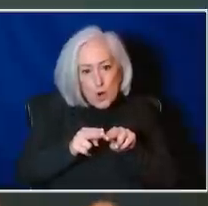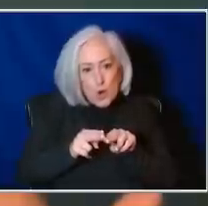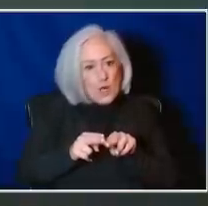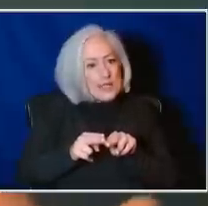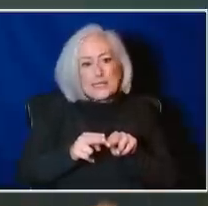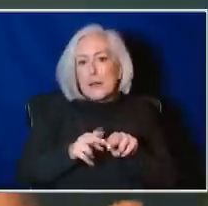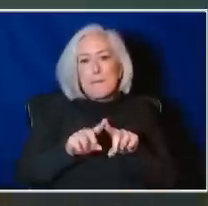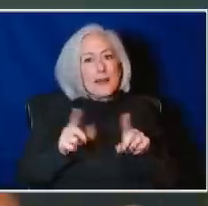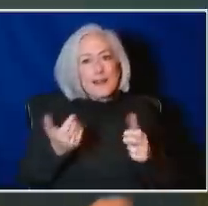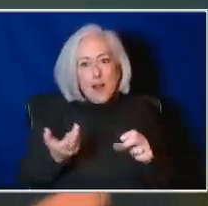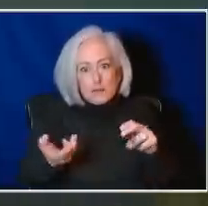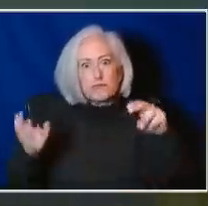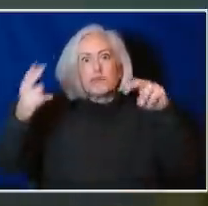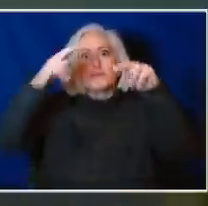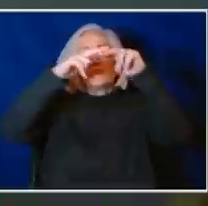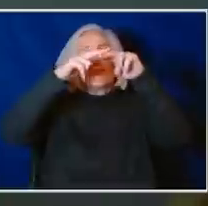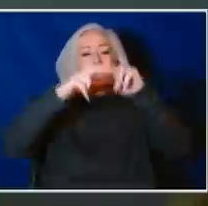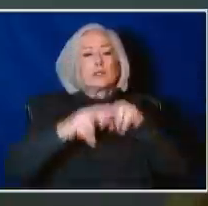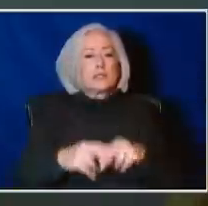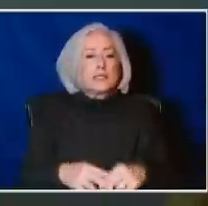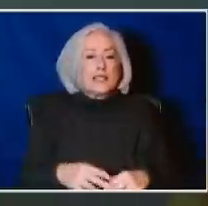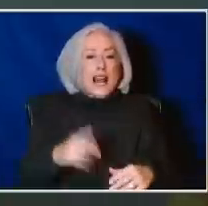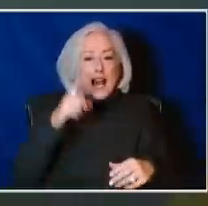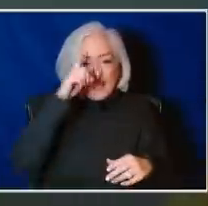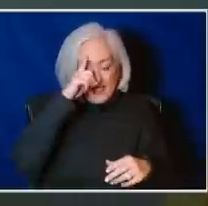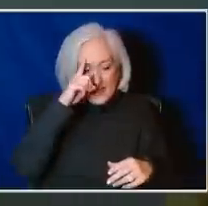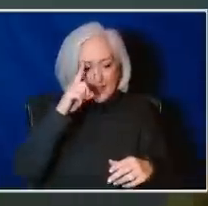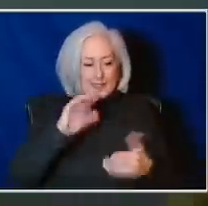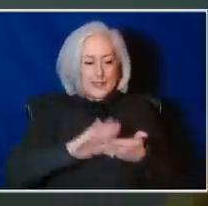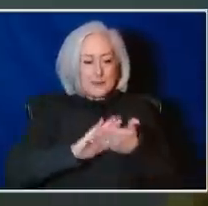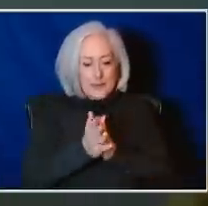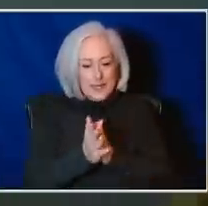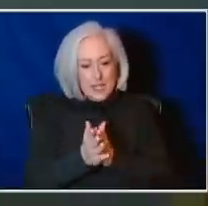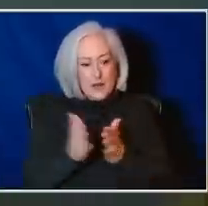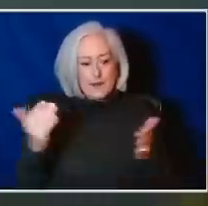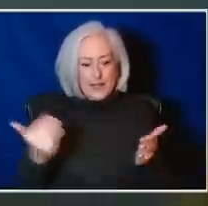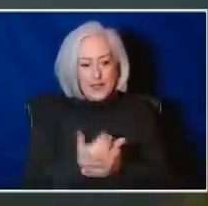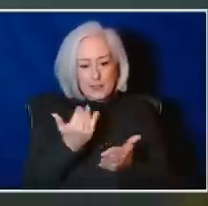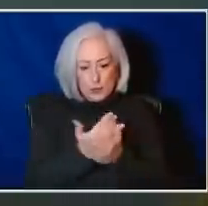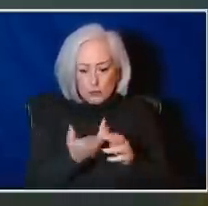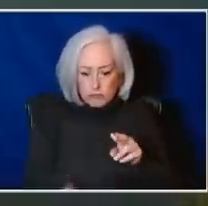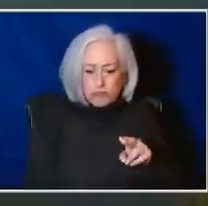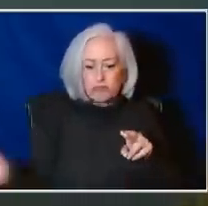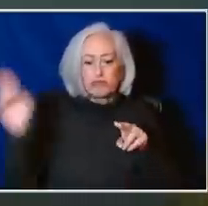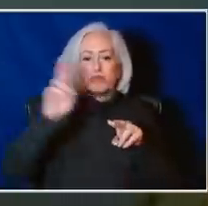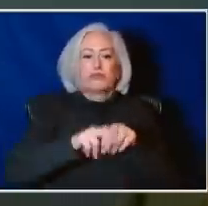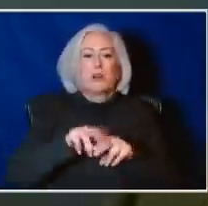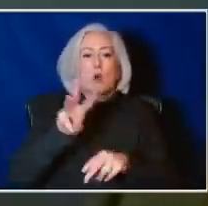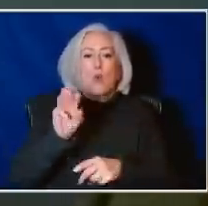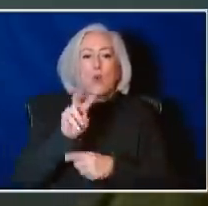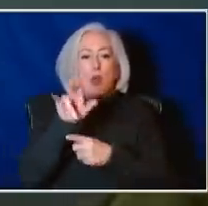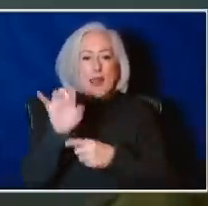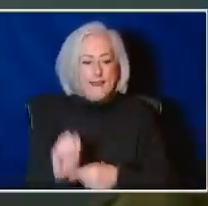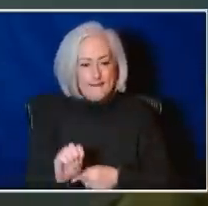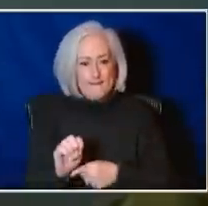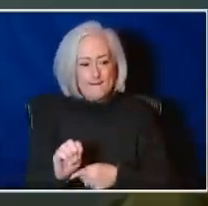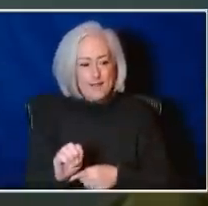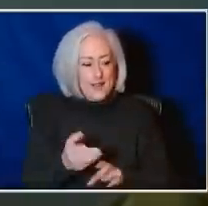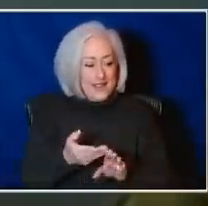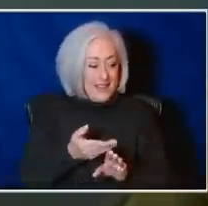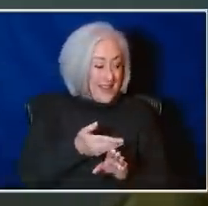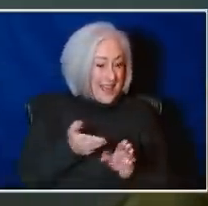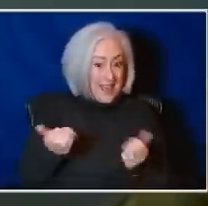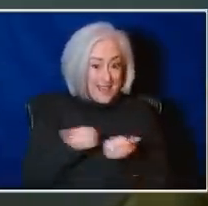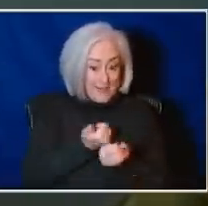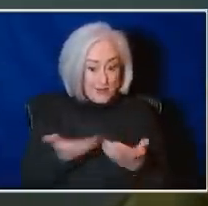I think we're, I think, I think we're into another wave here because we're seeing all those pre-wave characteristics. It's beginning to escalate. I think we're gonna see